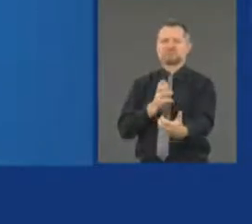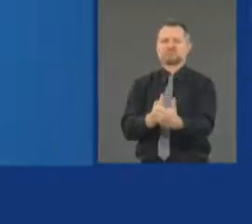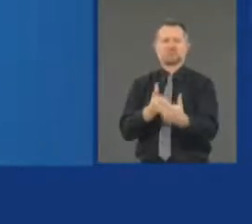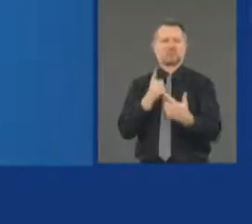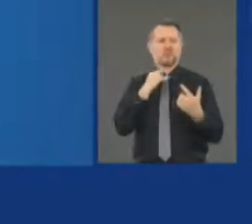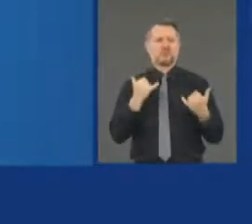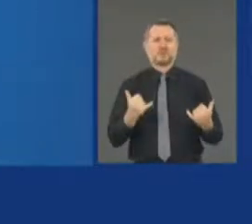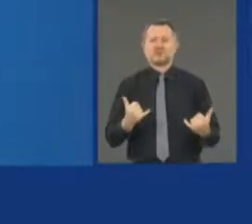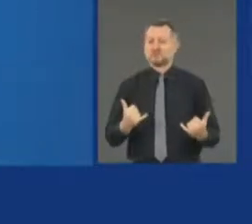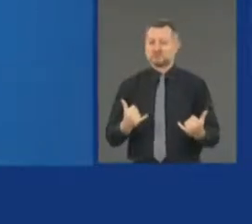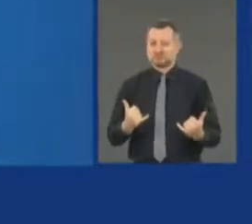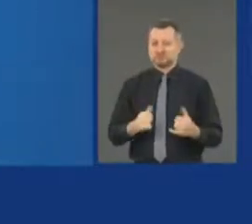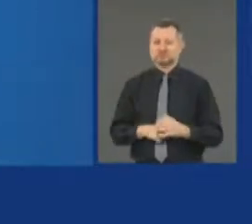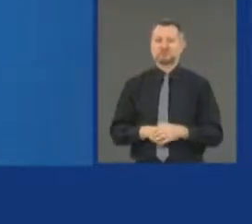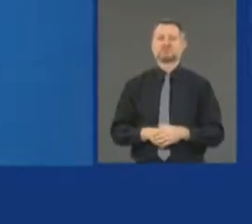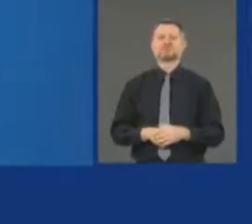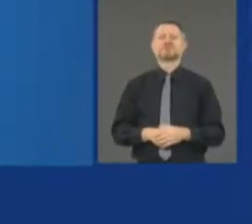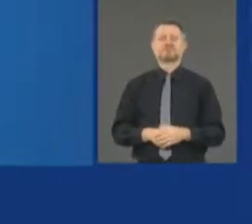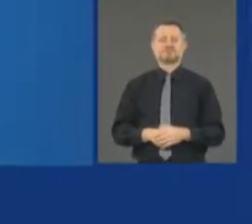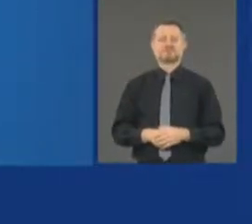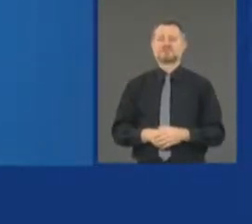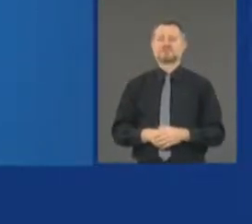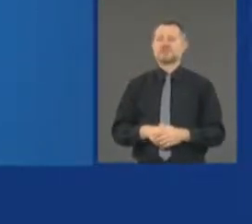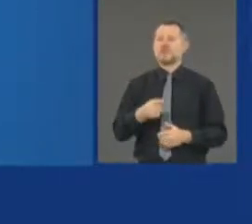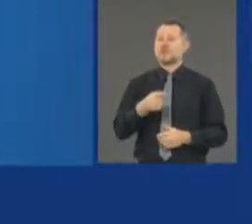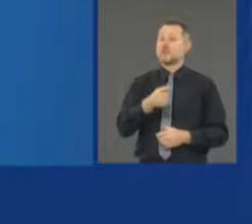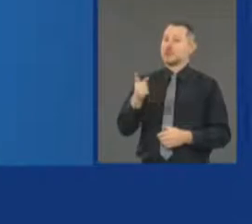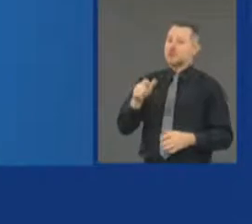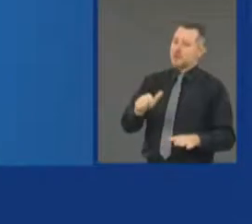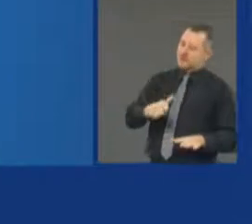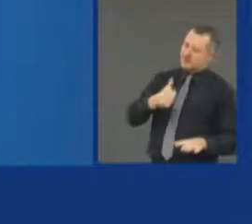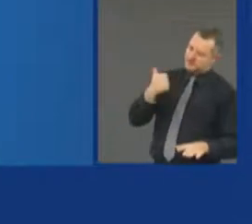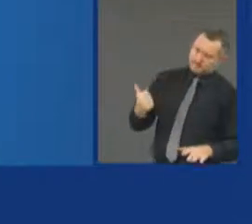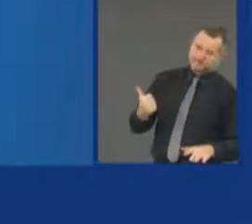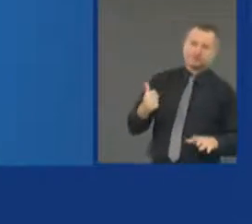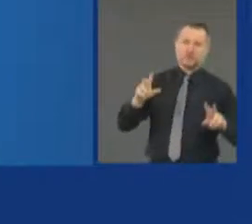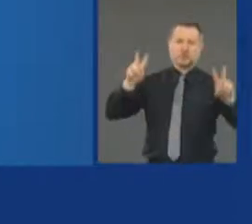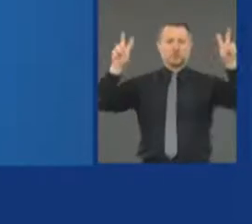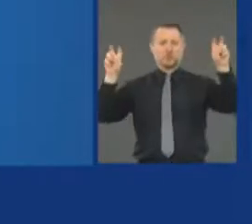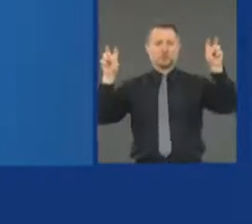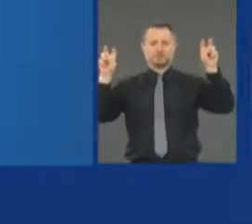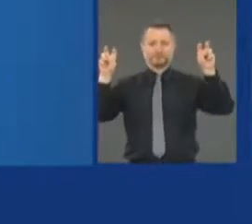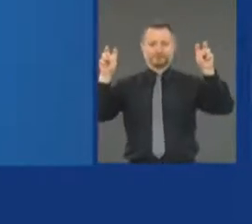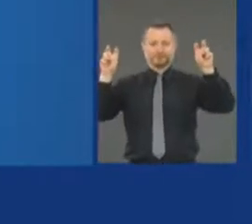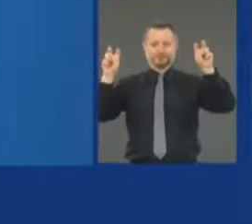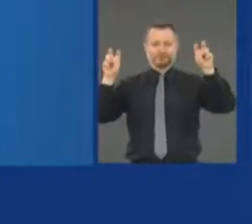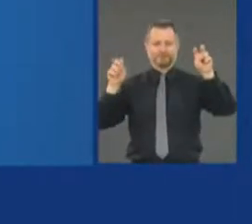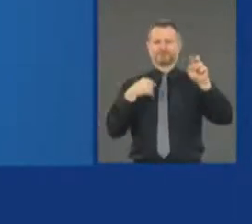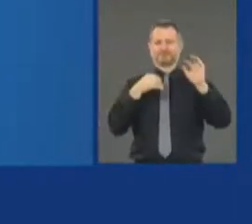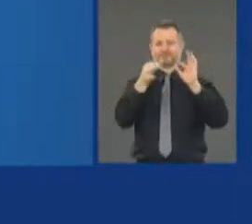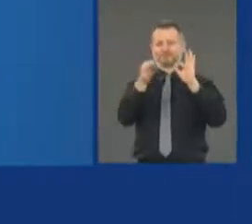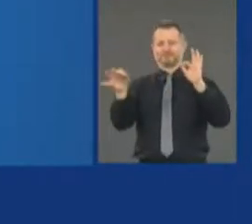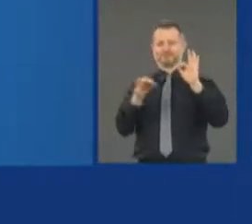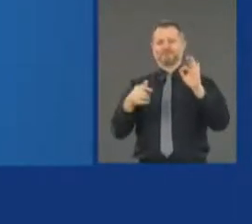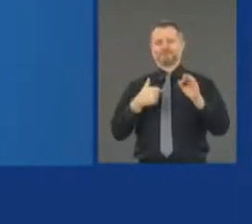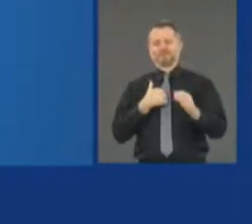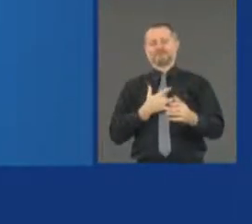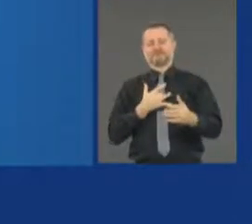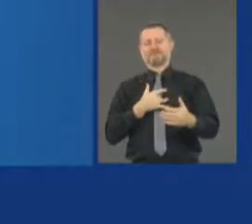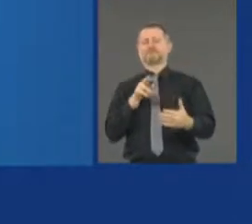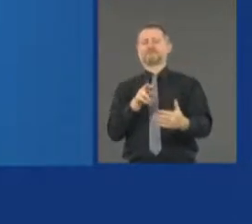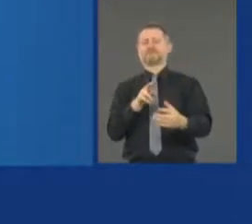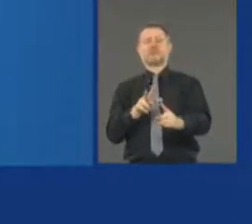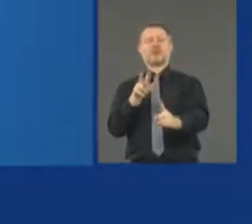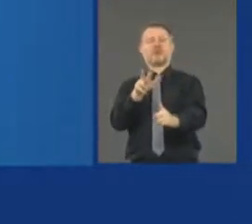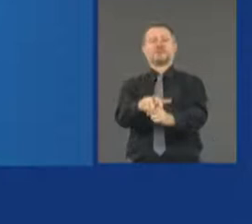It's another quote that I think is applicable to where we are